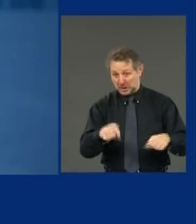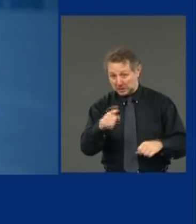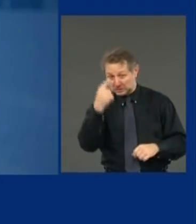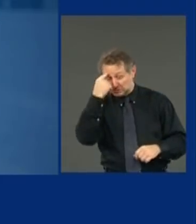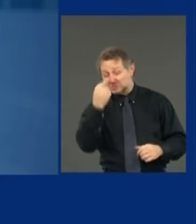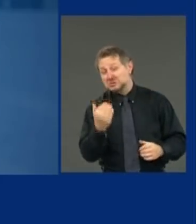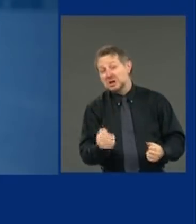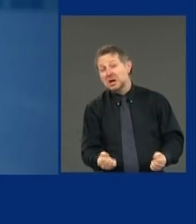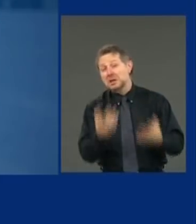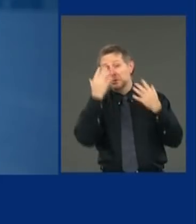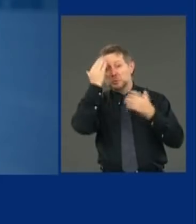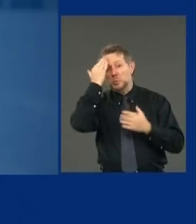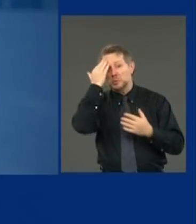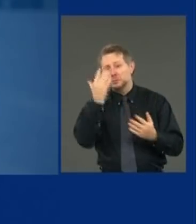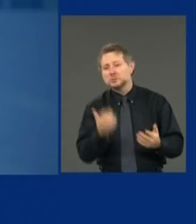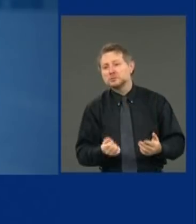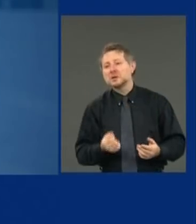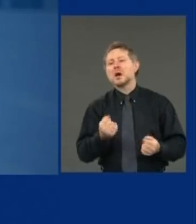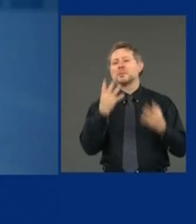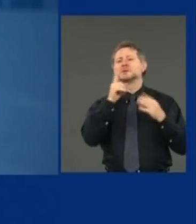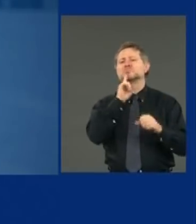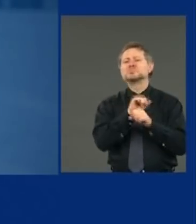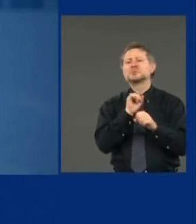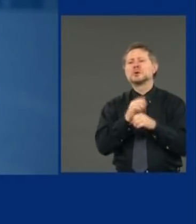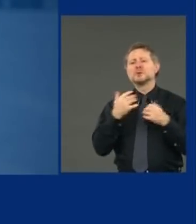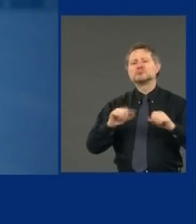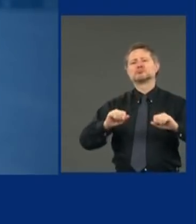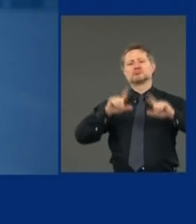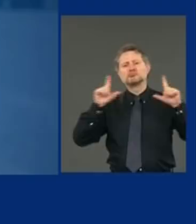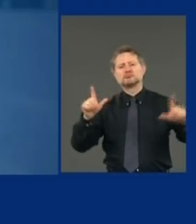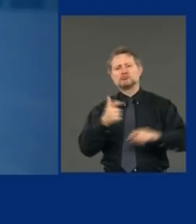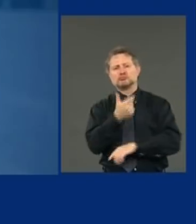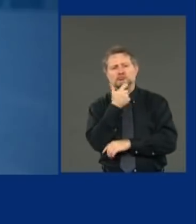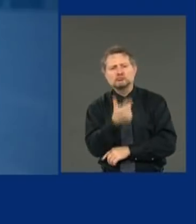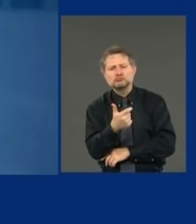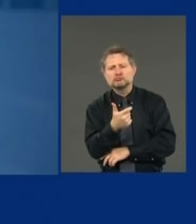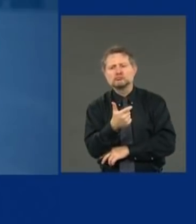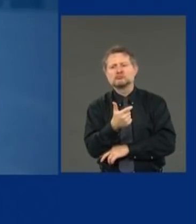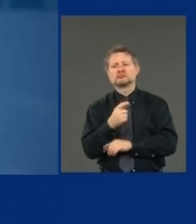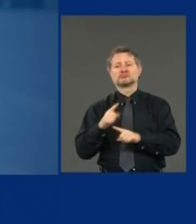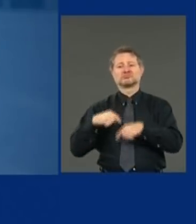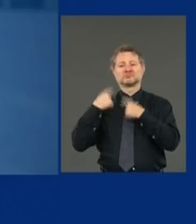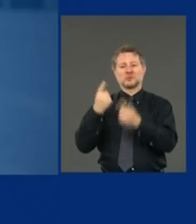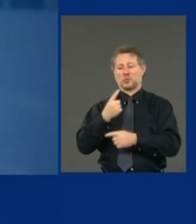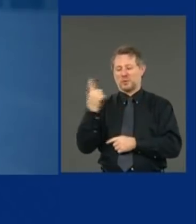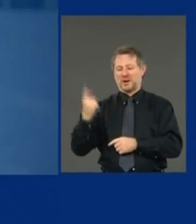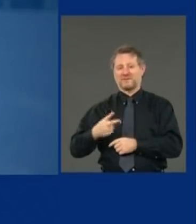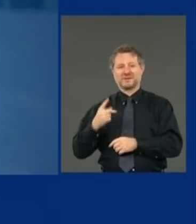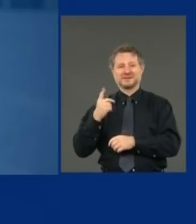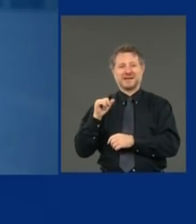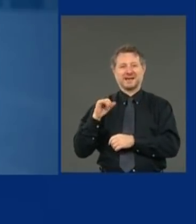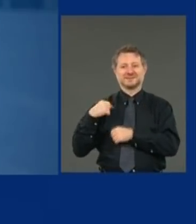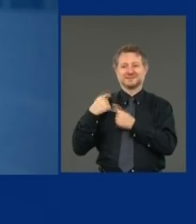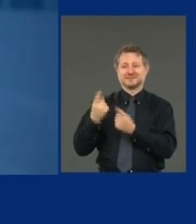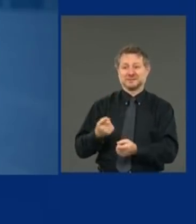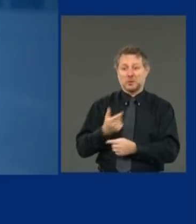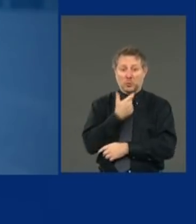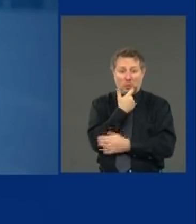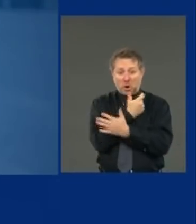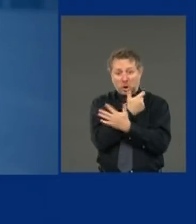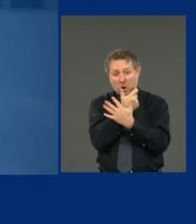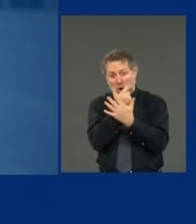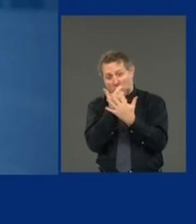website? How many people have gone to the website in two and a half days, watched the videos,